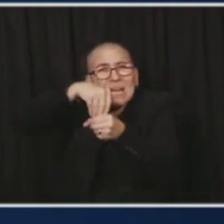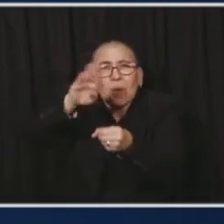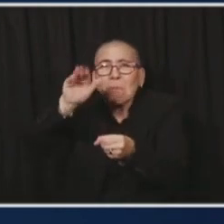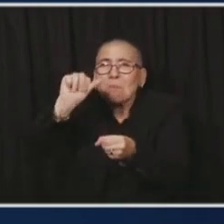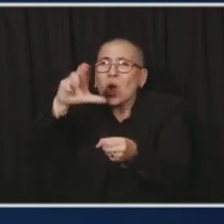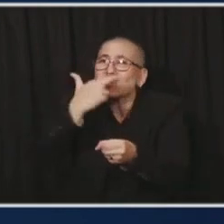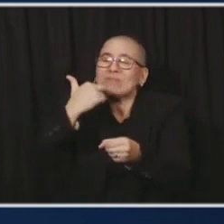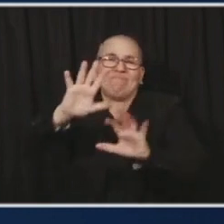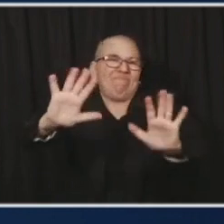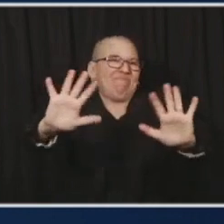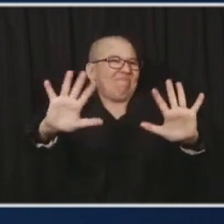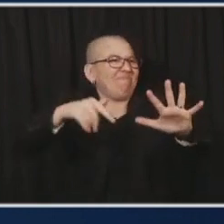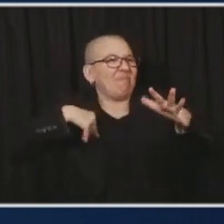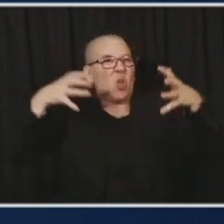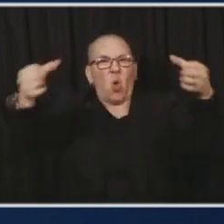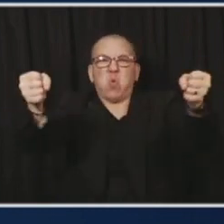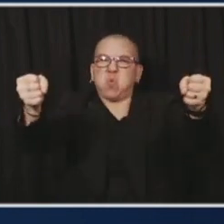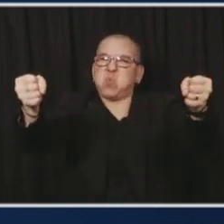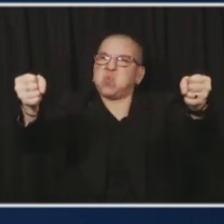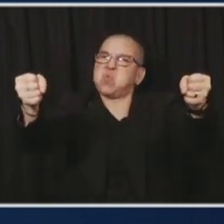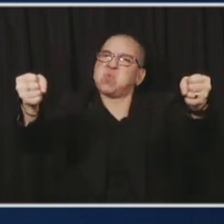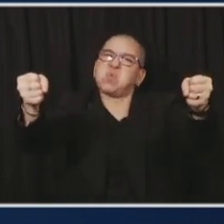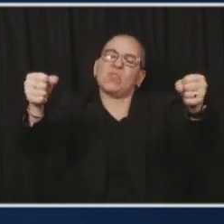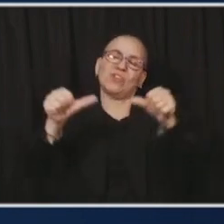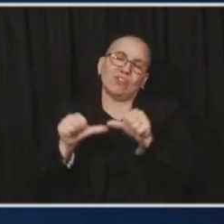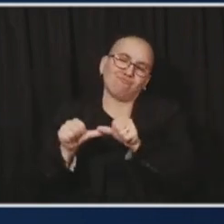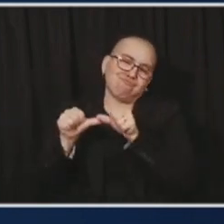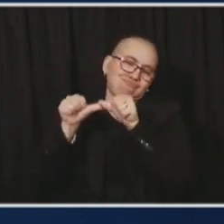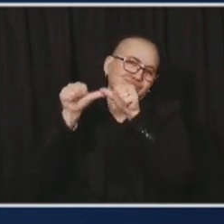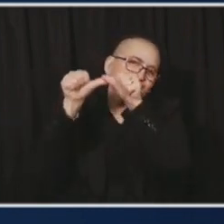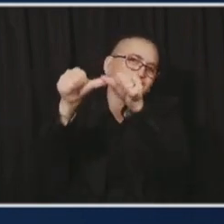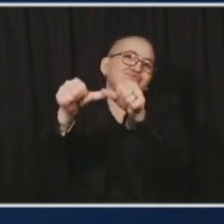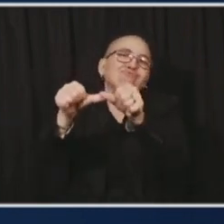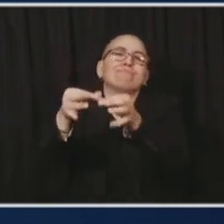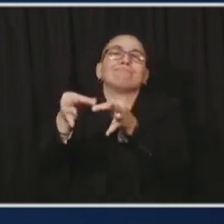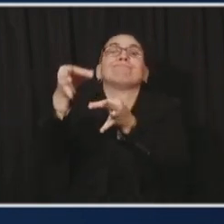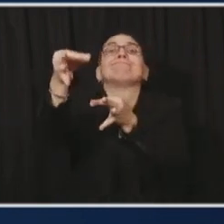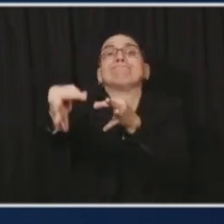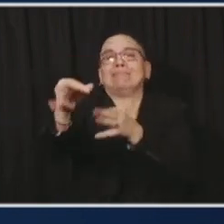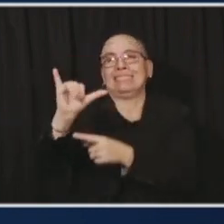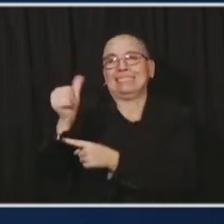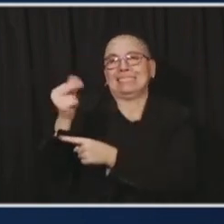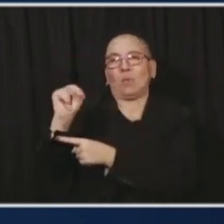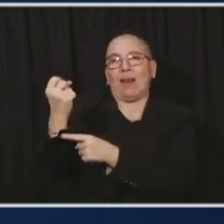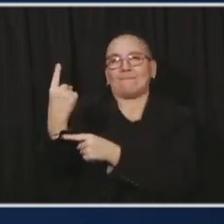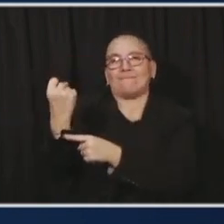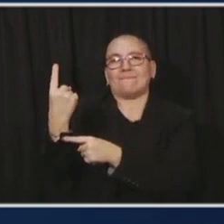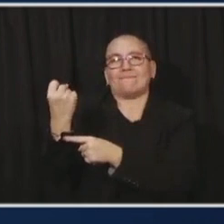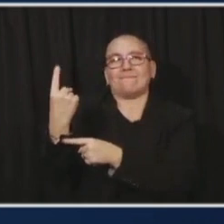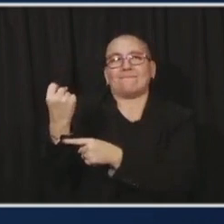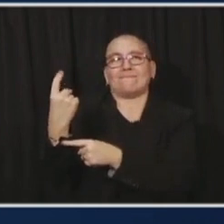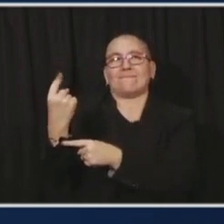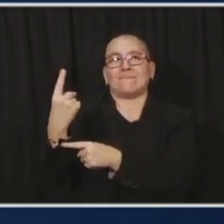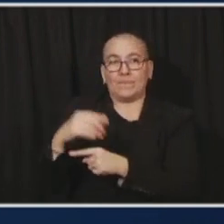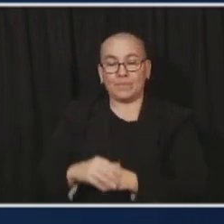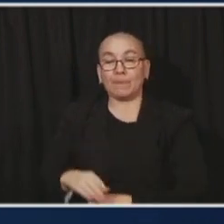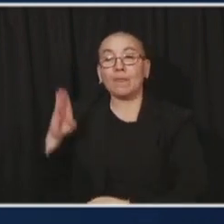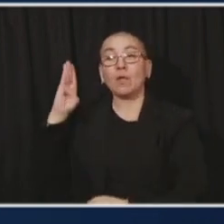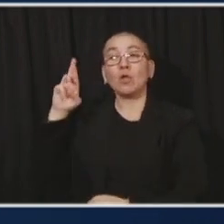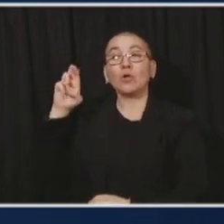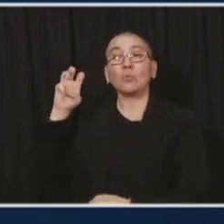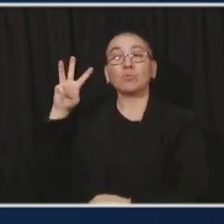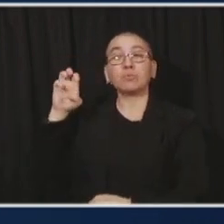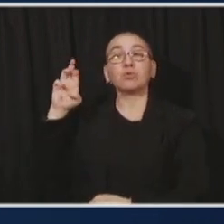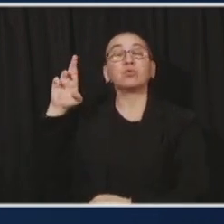11th. Um, and we did get requests, especially from our, our breweries, um, to have outdoor service available. So outdoor service will be